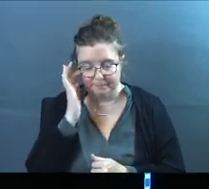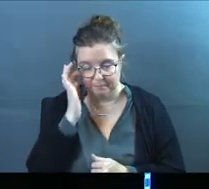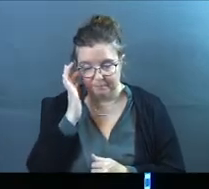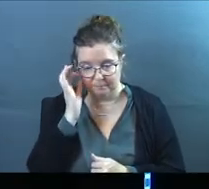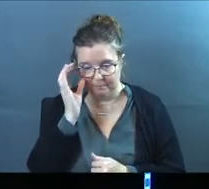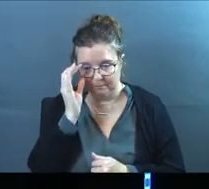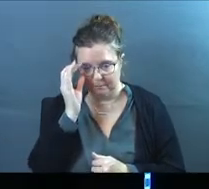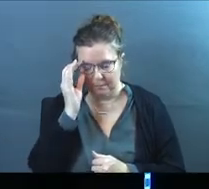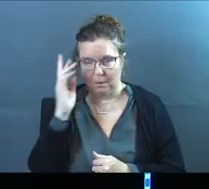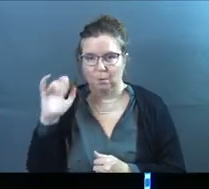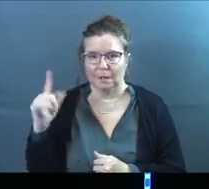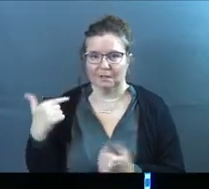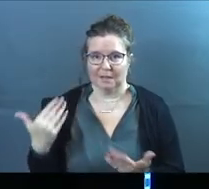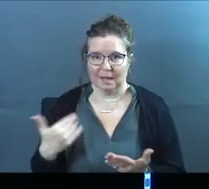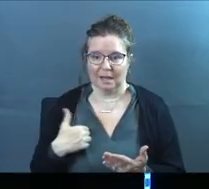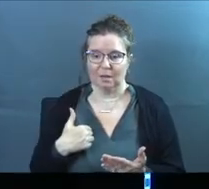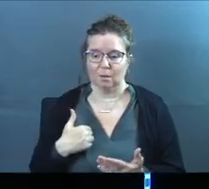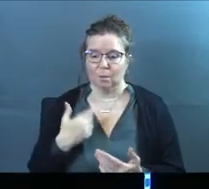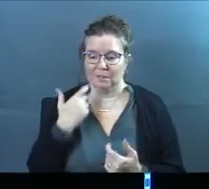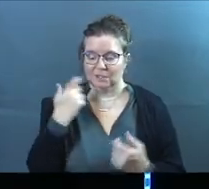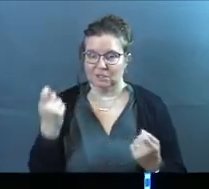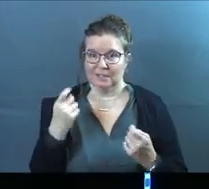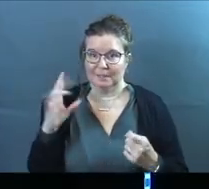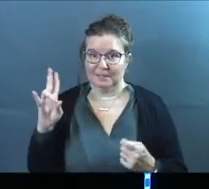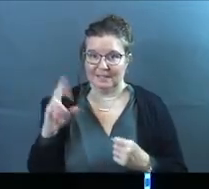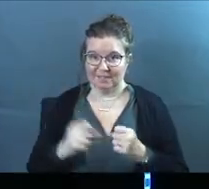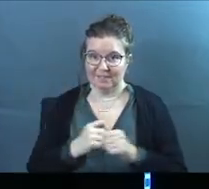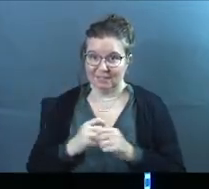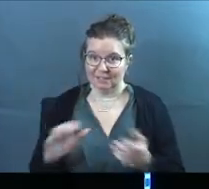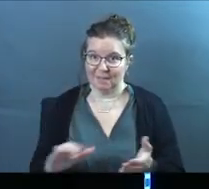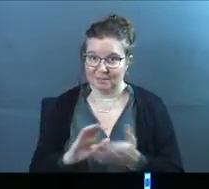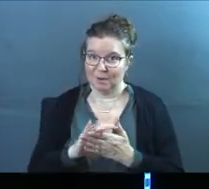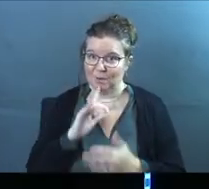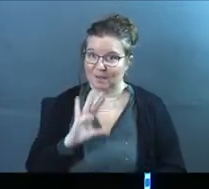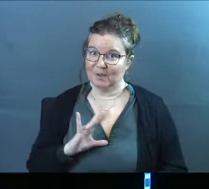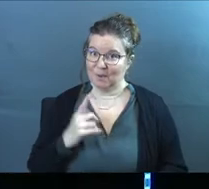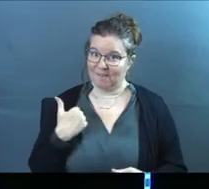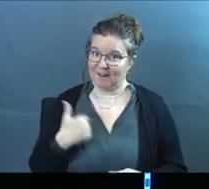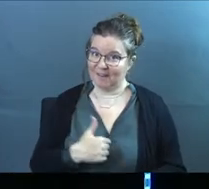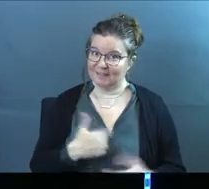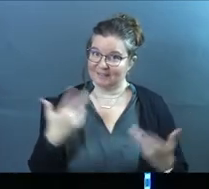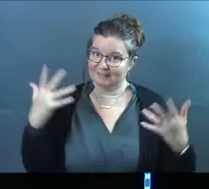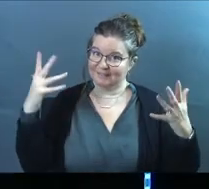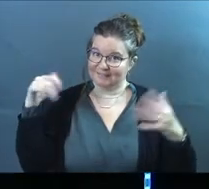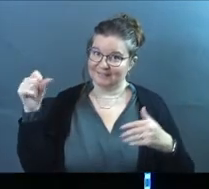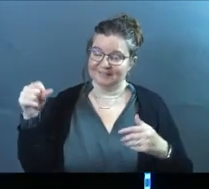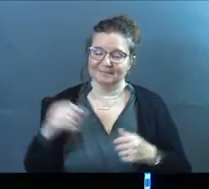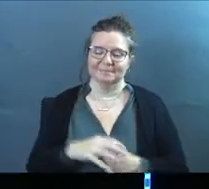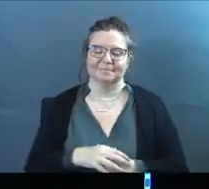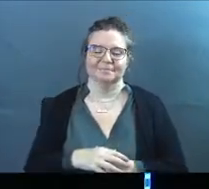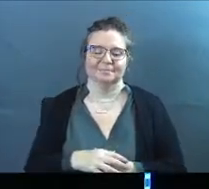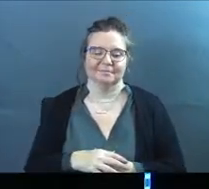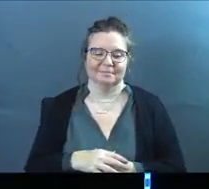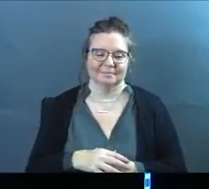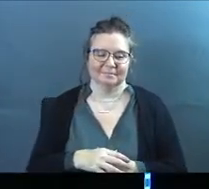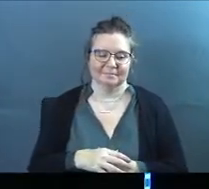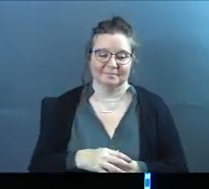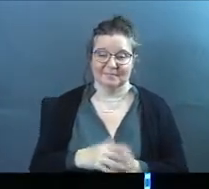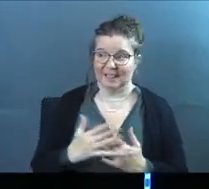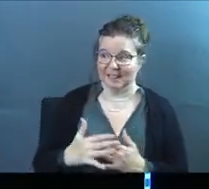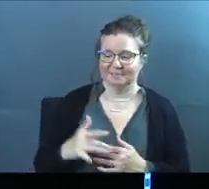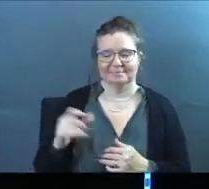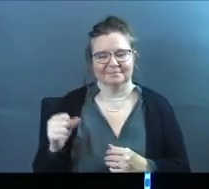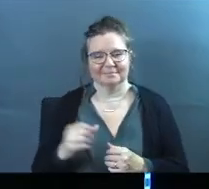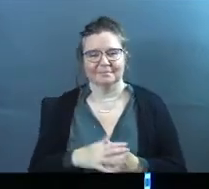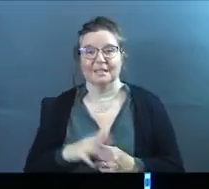So Rachel and I, she's not in here anymore, but we just celebrated seven years of marriage. Really cool for us. Yeah. You guys are like, that's